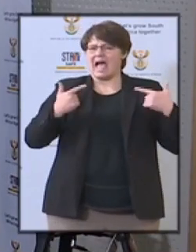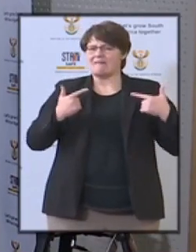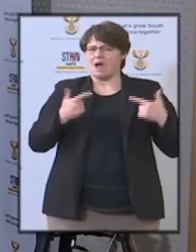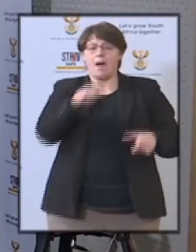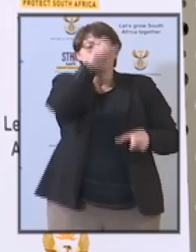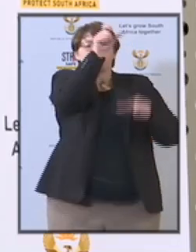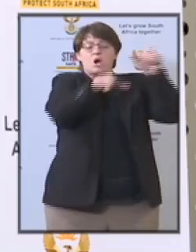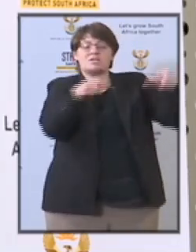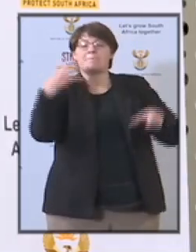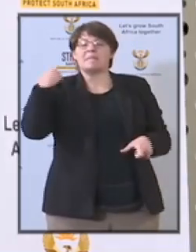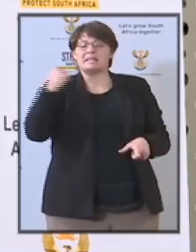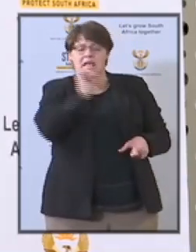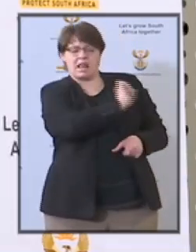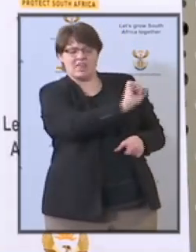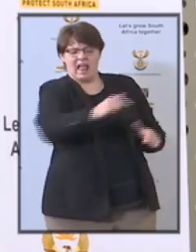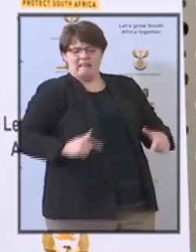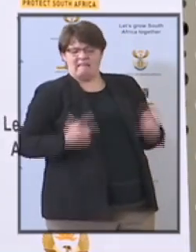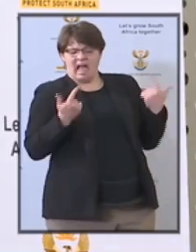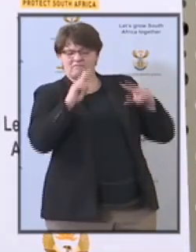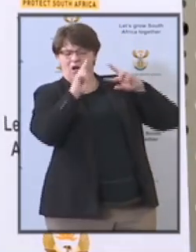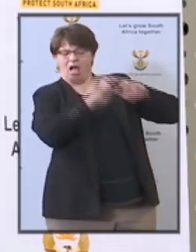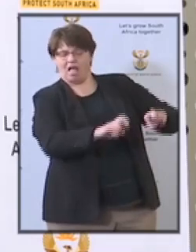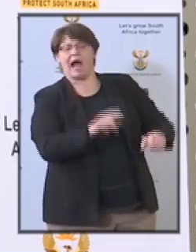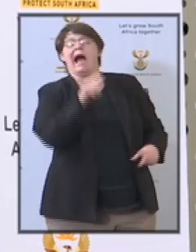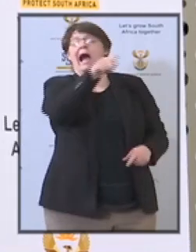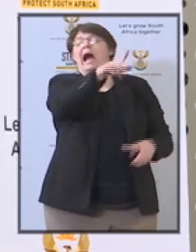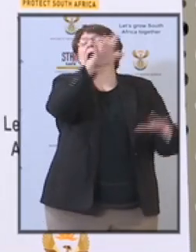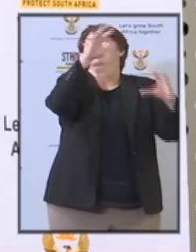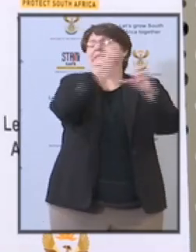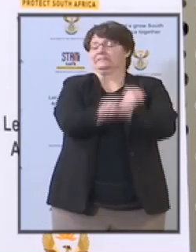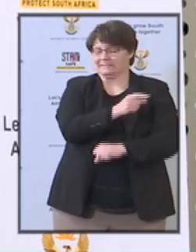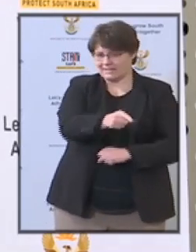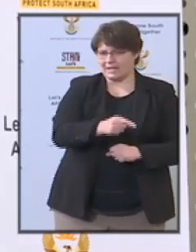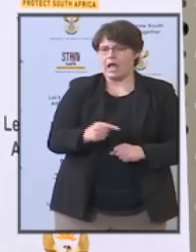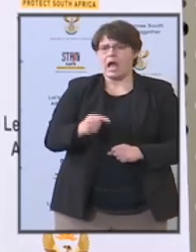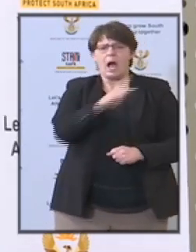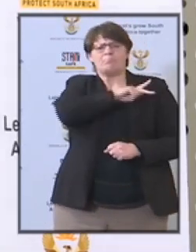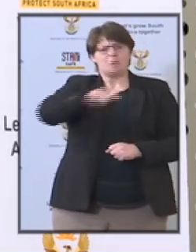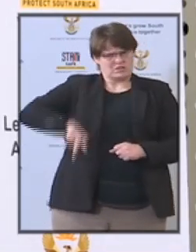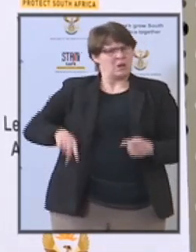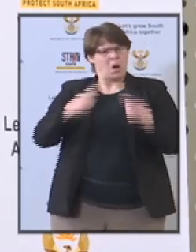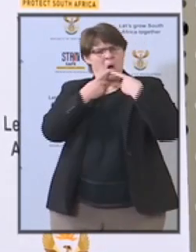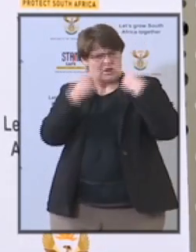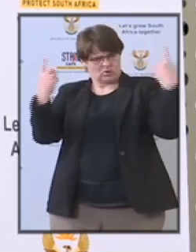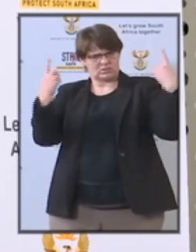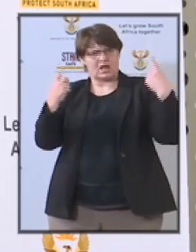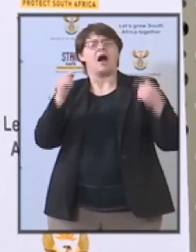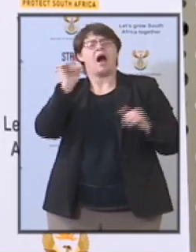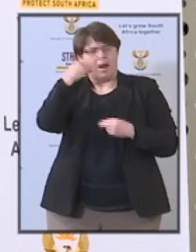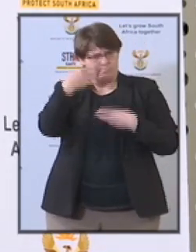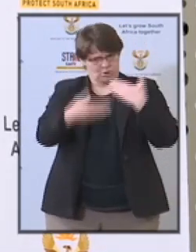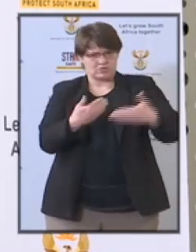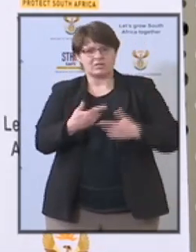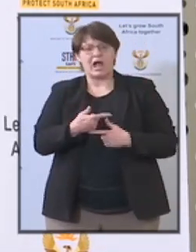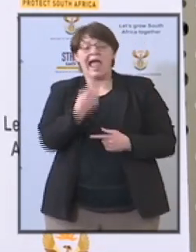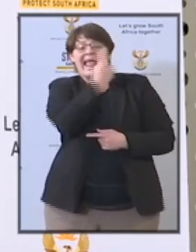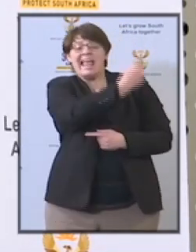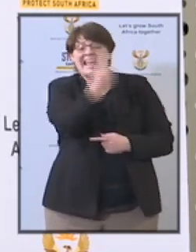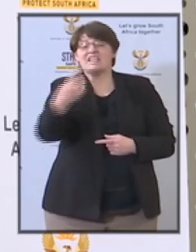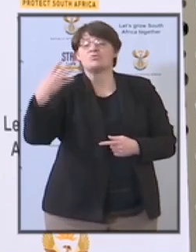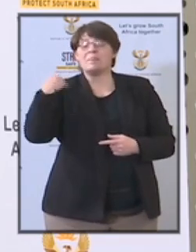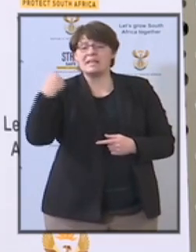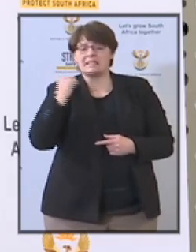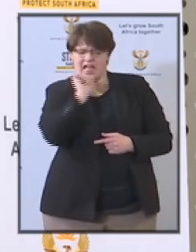the lifestyle audits of ministers i think the president did announce that there will be a process for lifestyle they audit